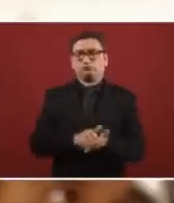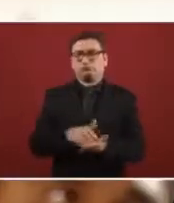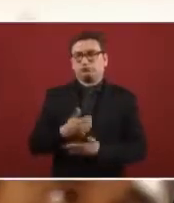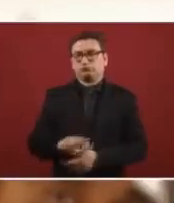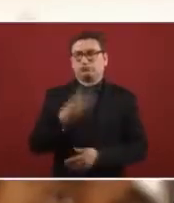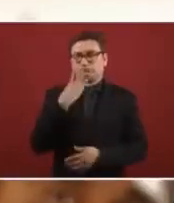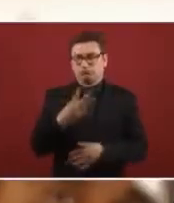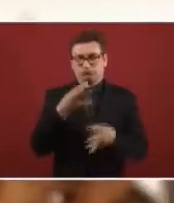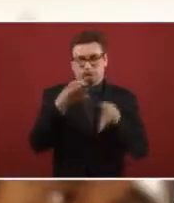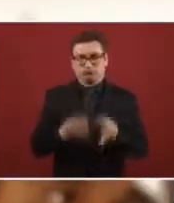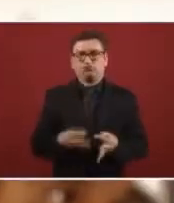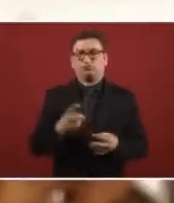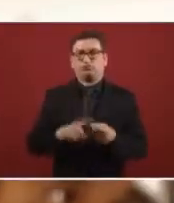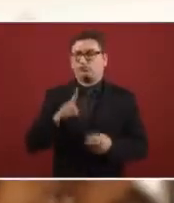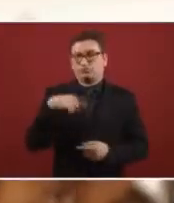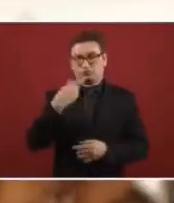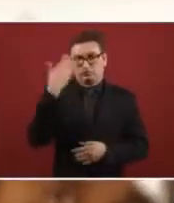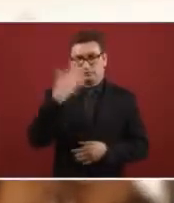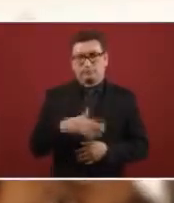Her... Okay.